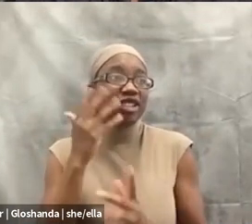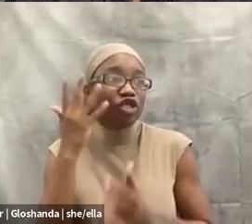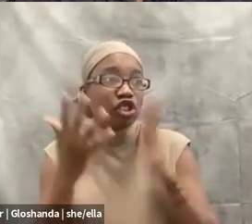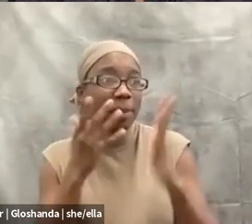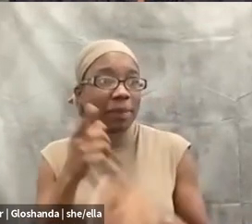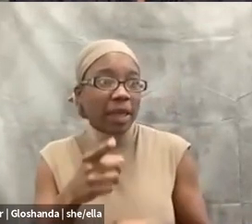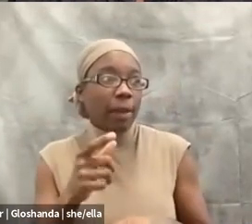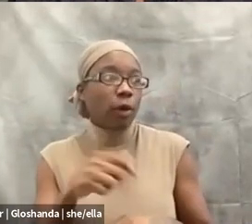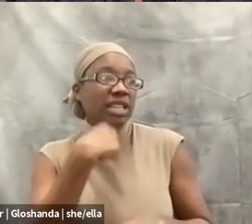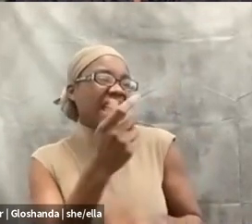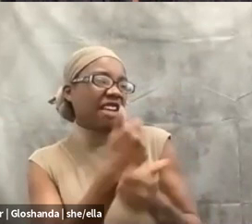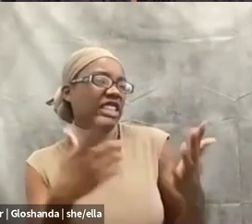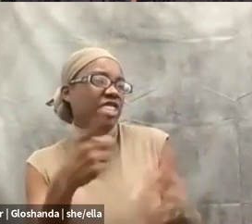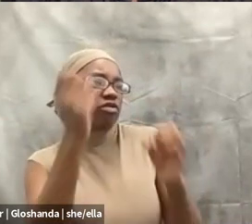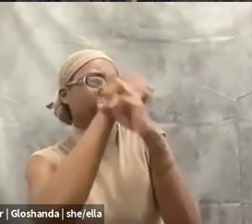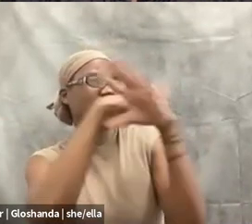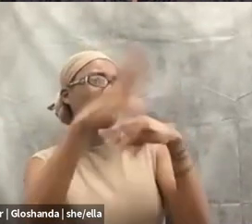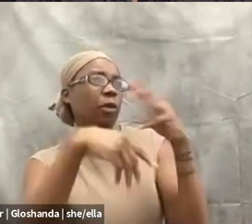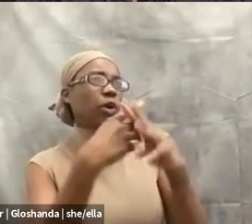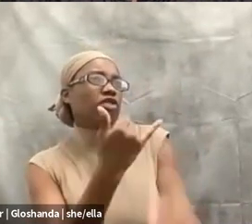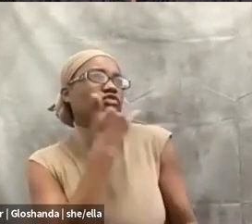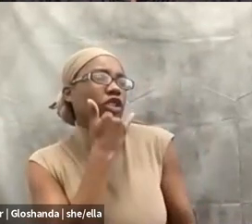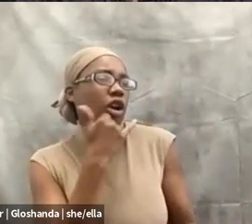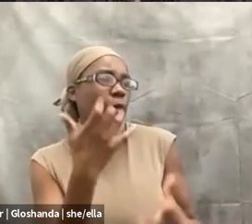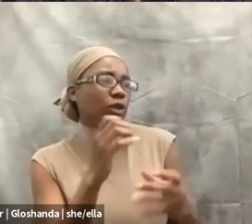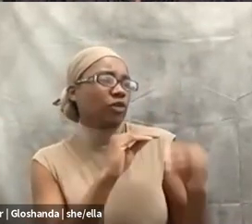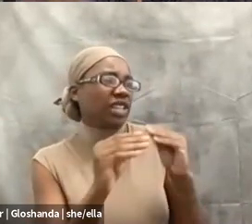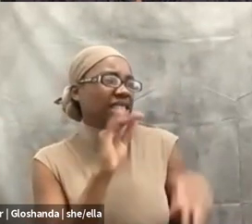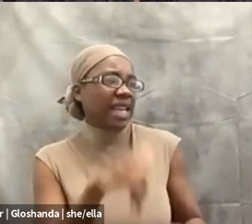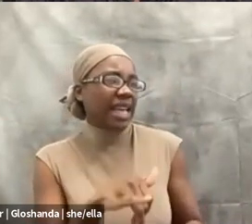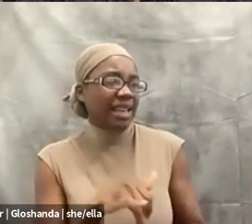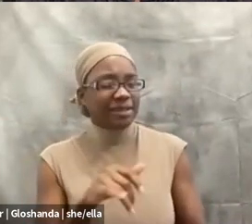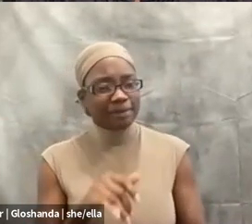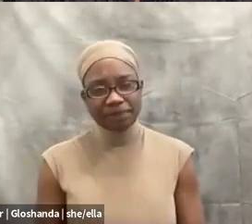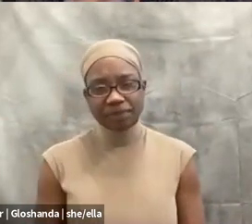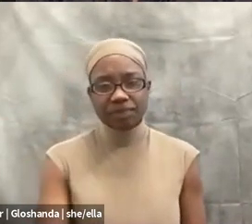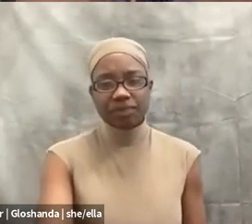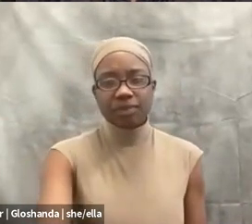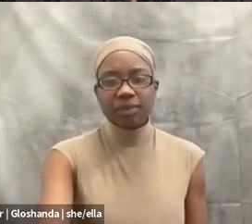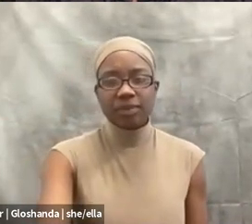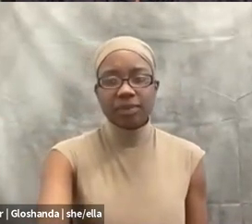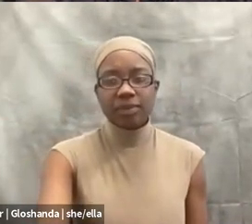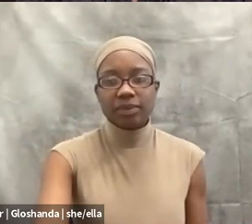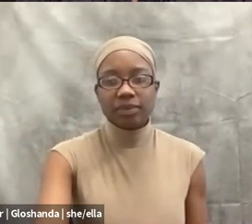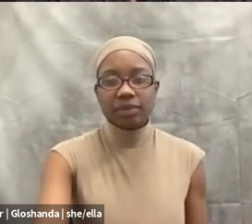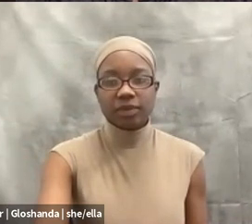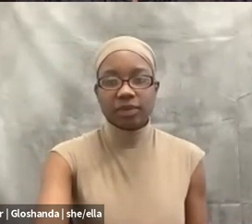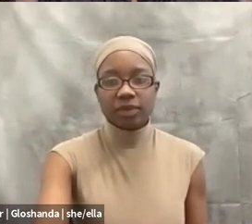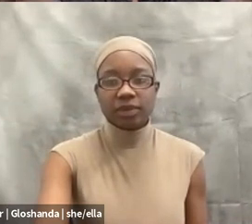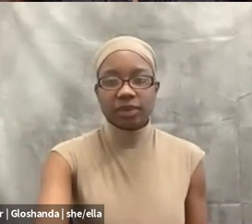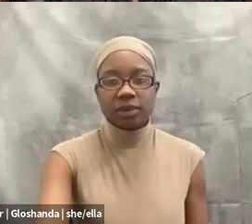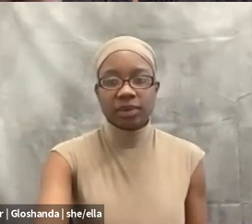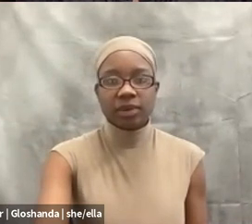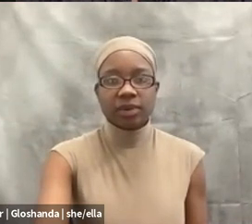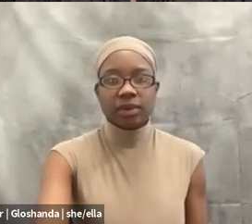is wrong. And we want to correct that. Um, so I think it's like, it's like this re-imagination that a lot of people talk about.